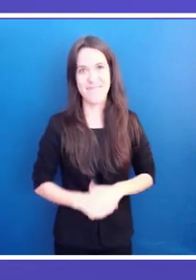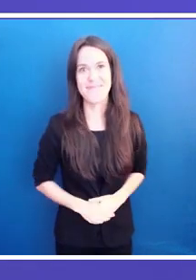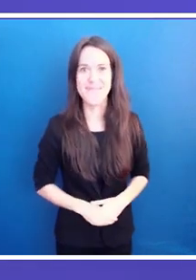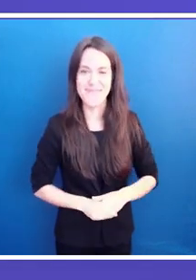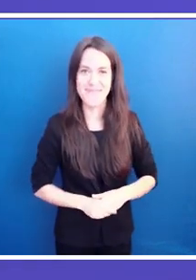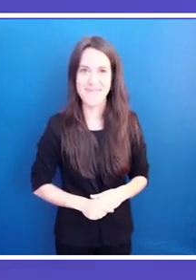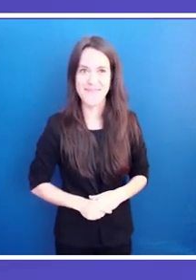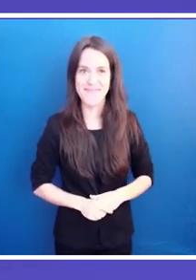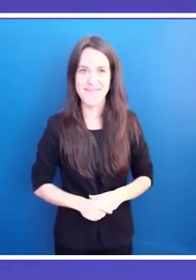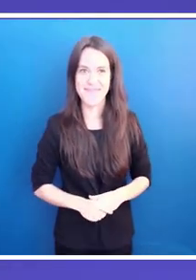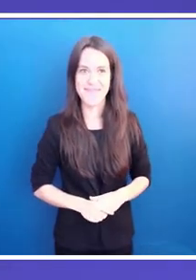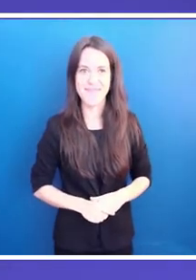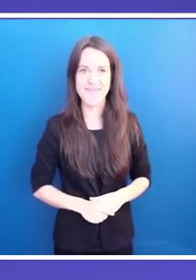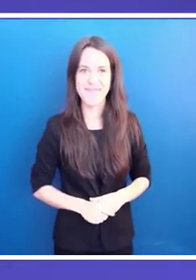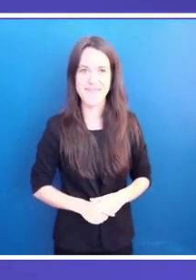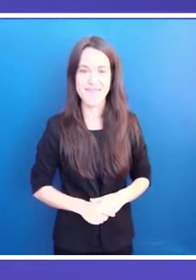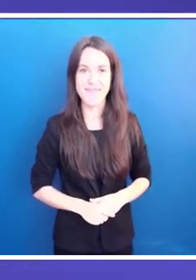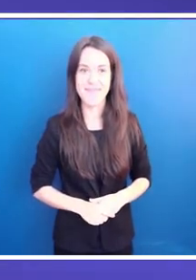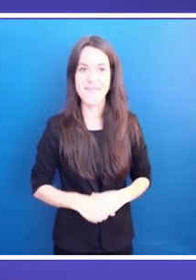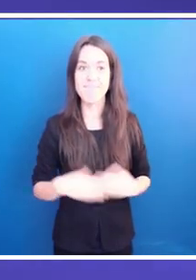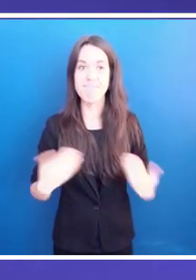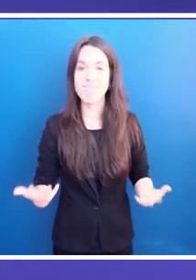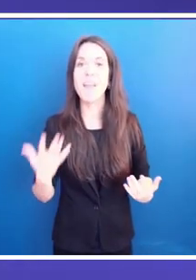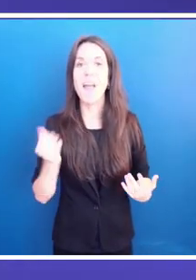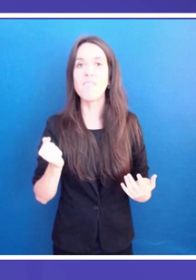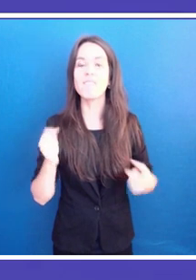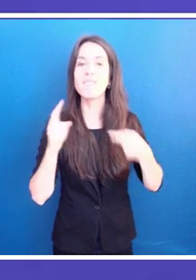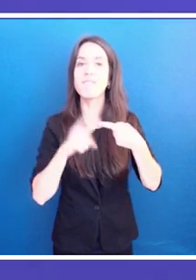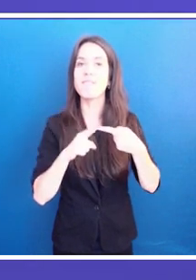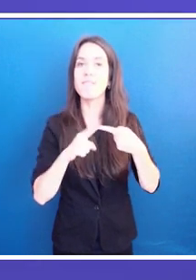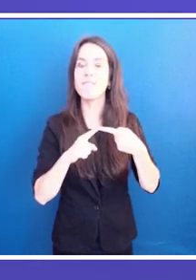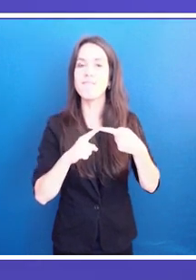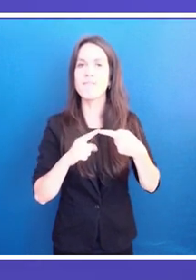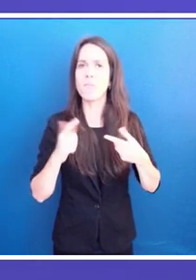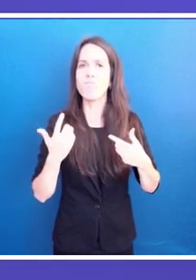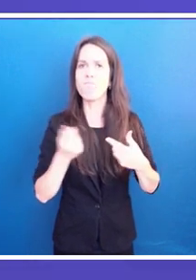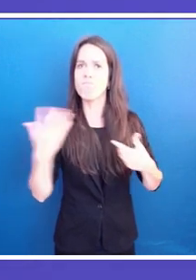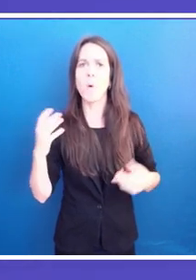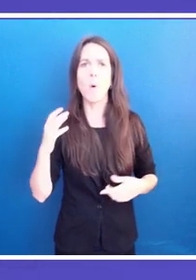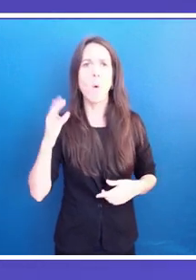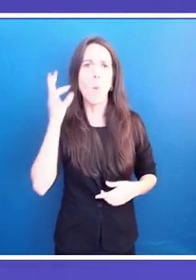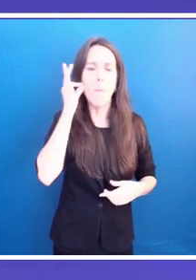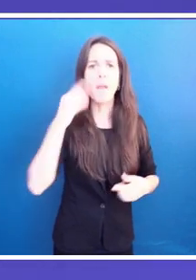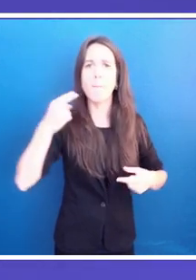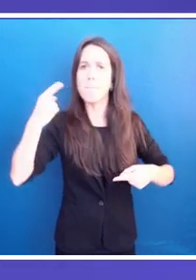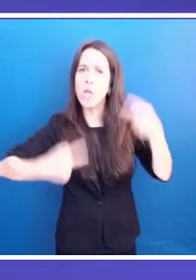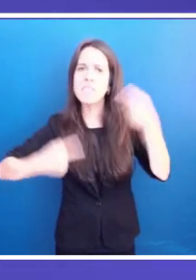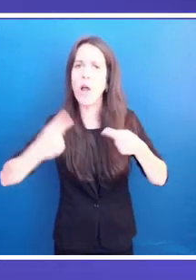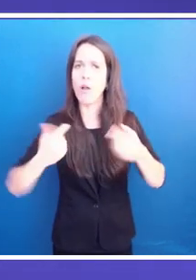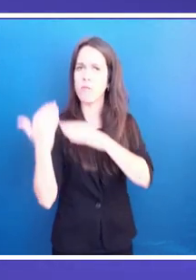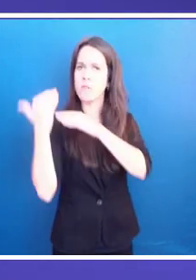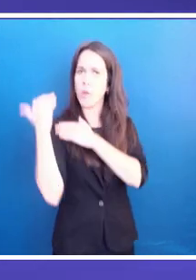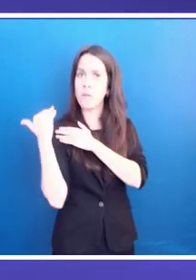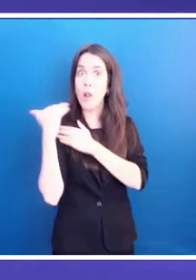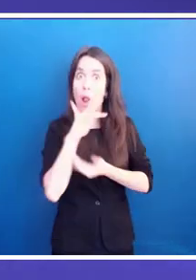We will have with us women with political responsibilities at the local as well as